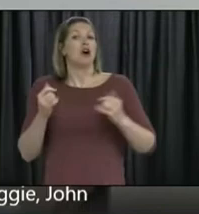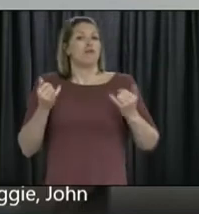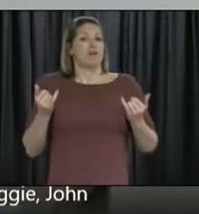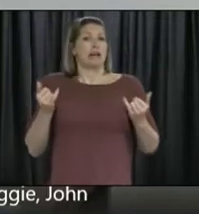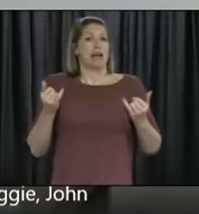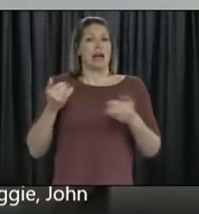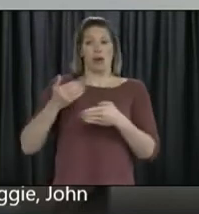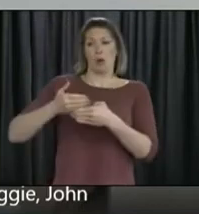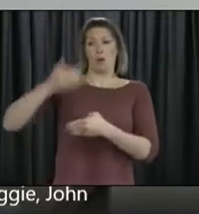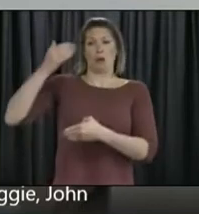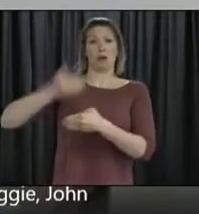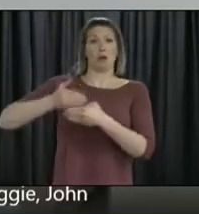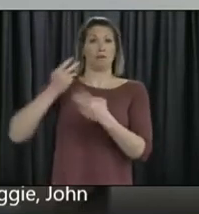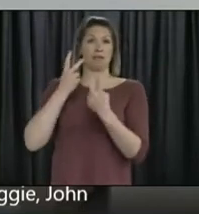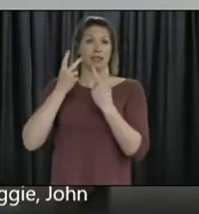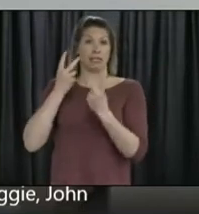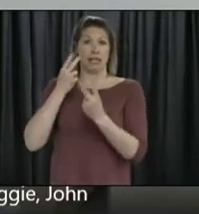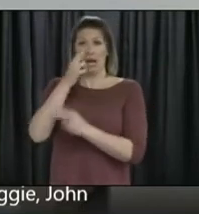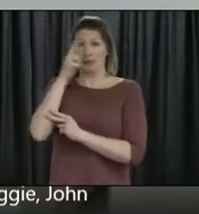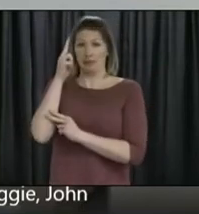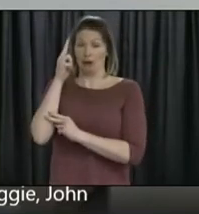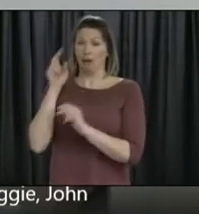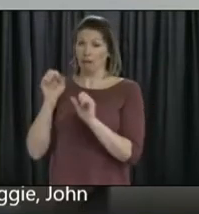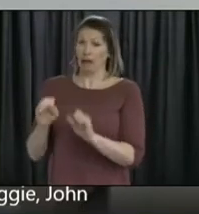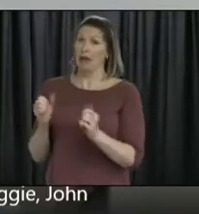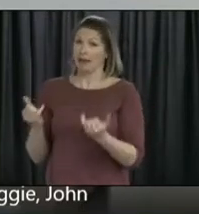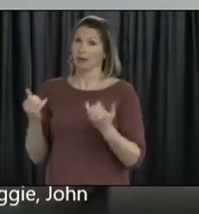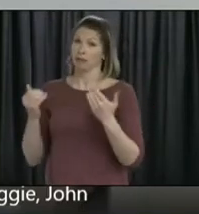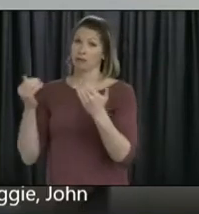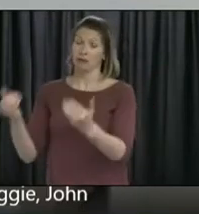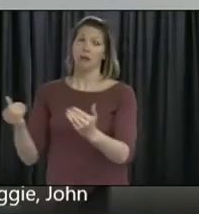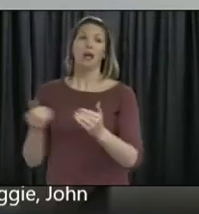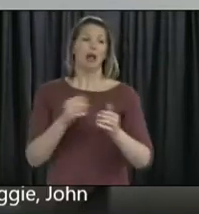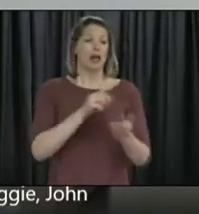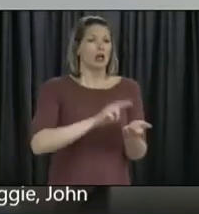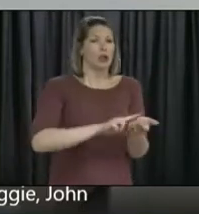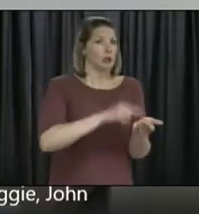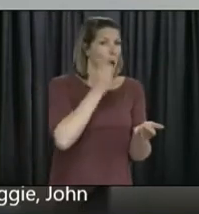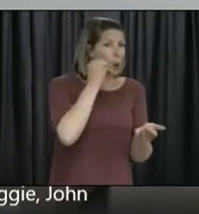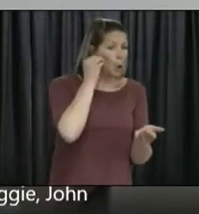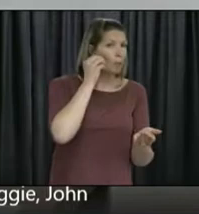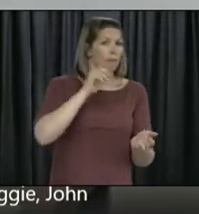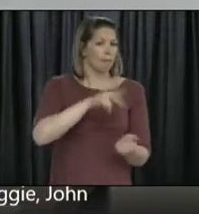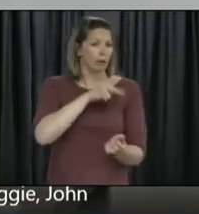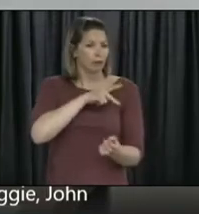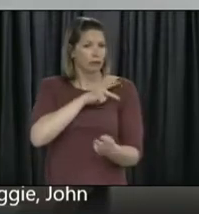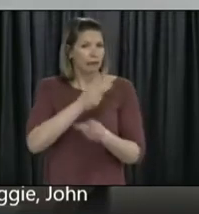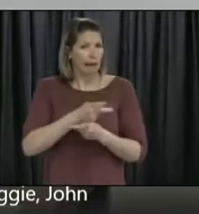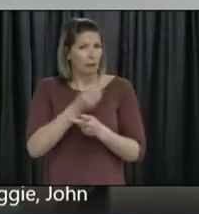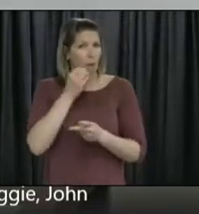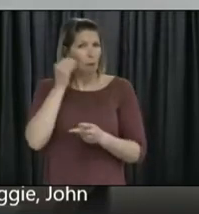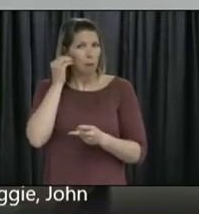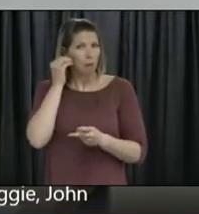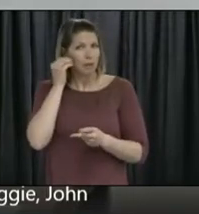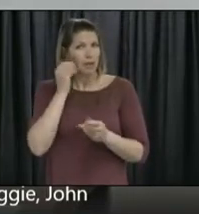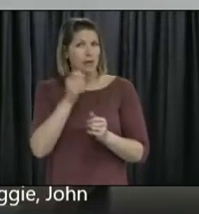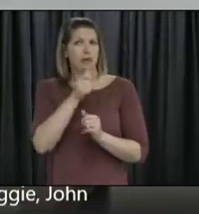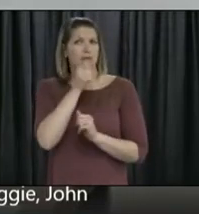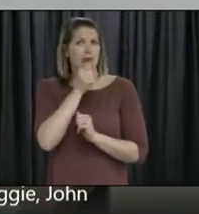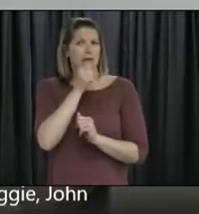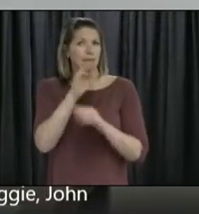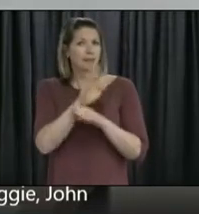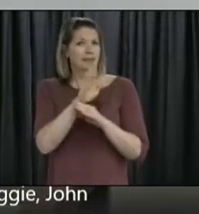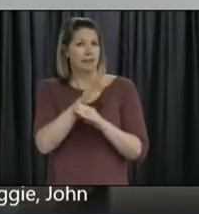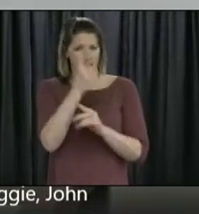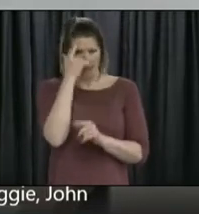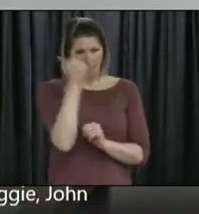personal care homes, however, those are privately run facilities, and the decision there is down to the operator and owner. I do